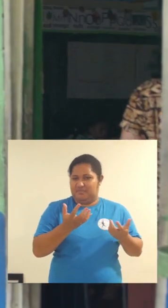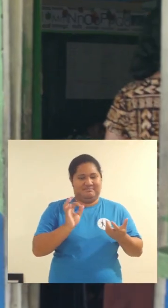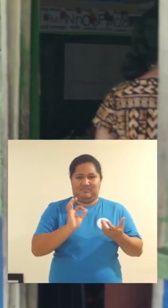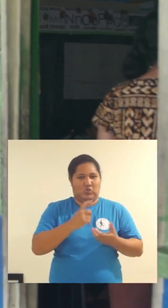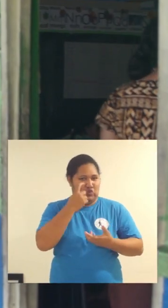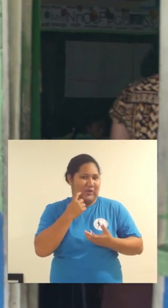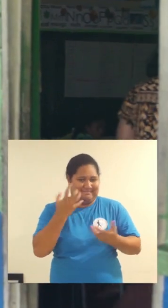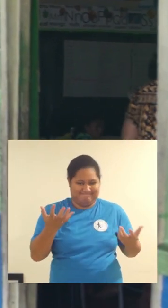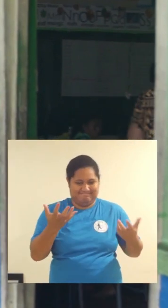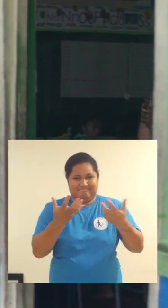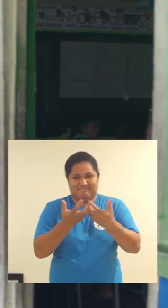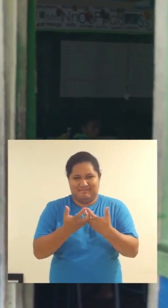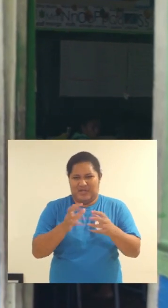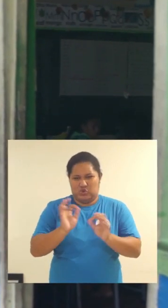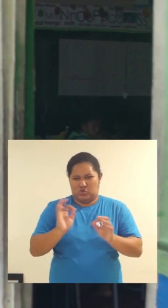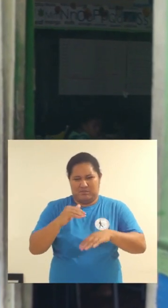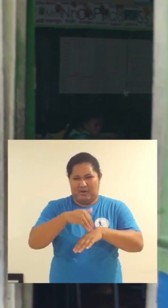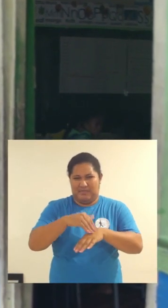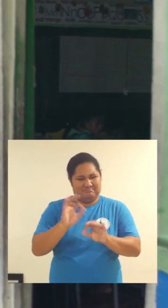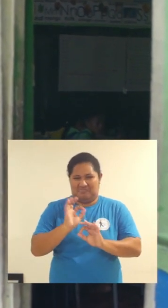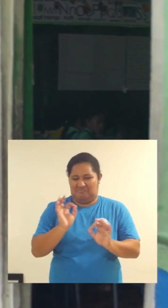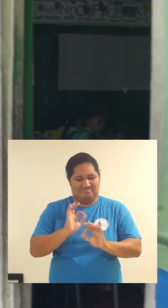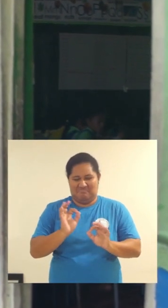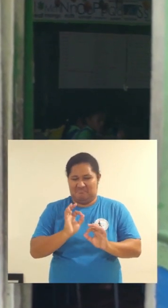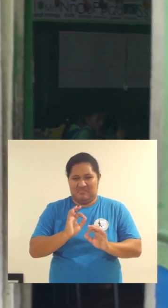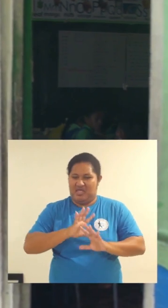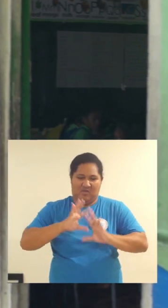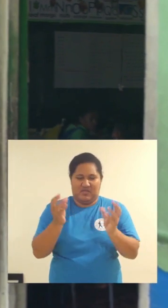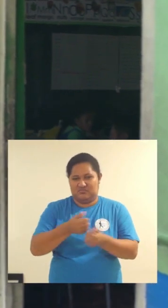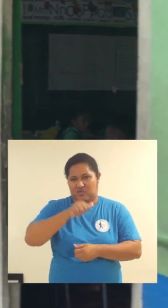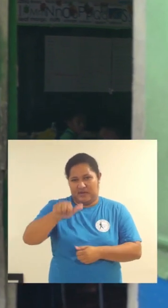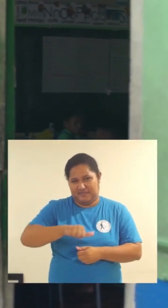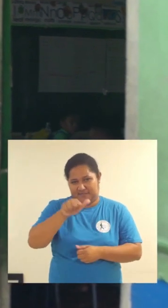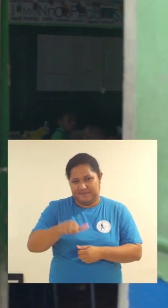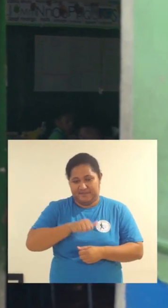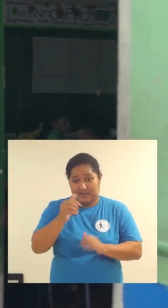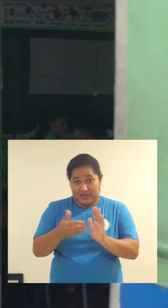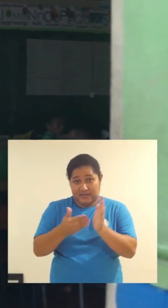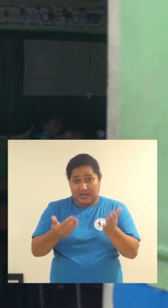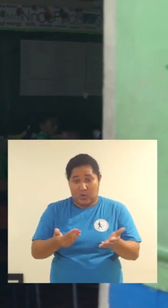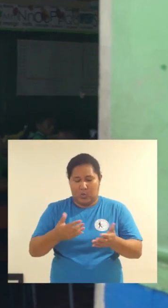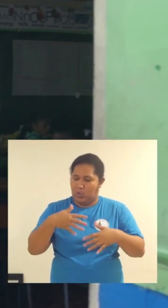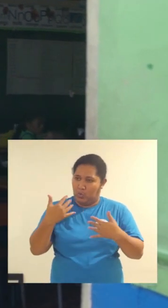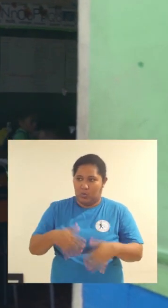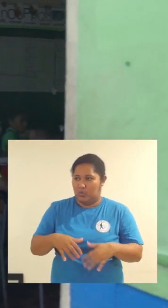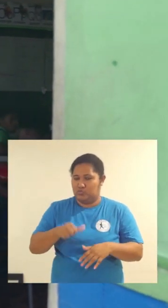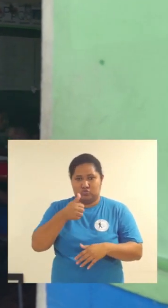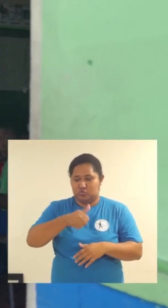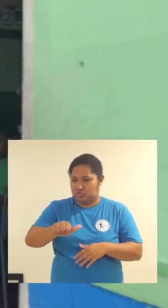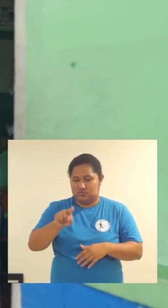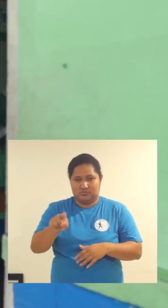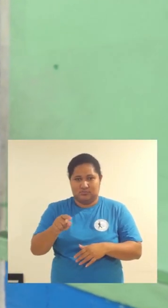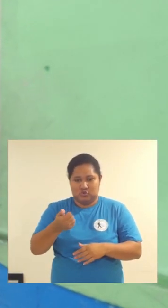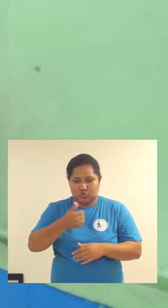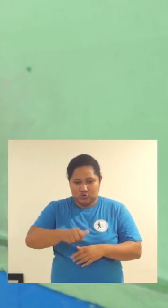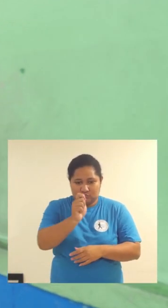party teller or yeah you have a storm or what's wrong or they too long a 10-year-old on totally yeah help